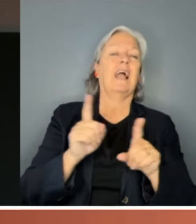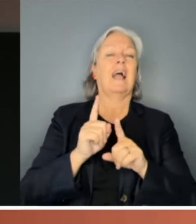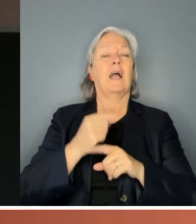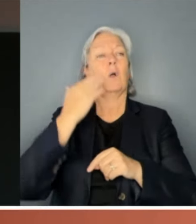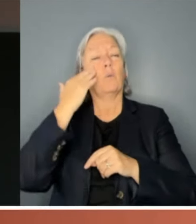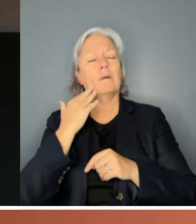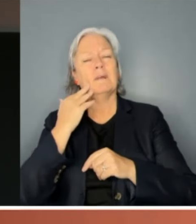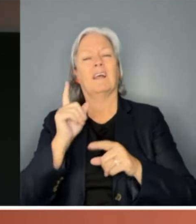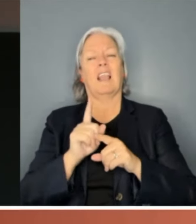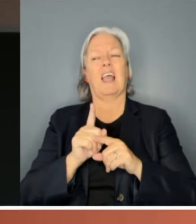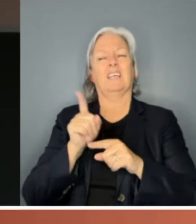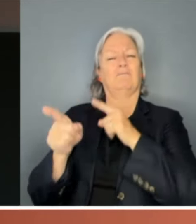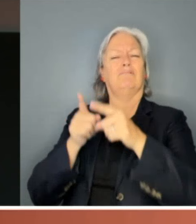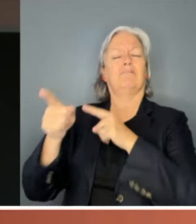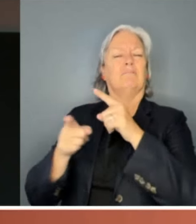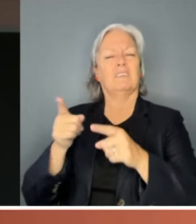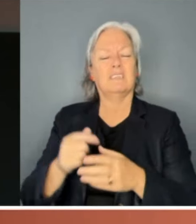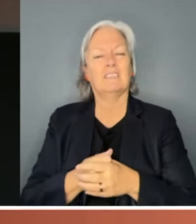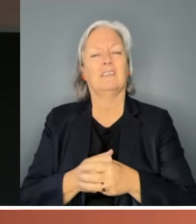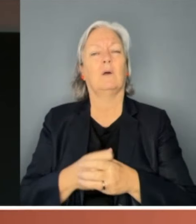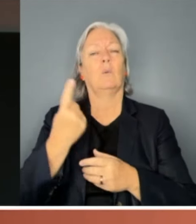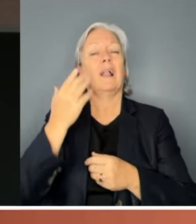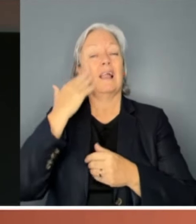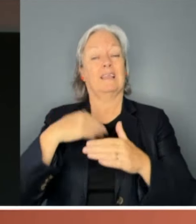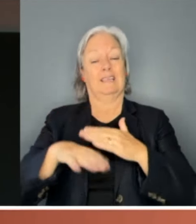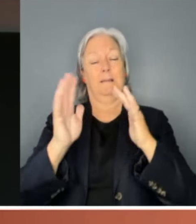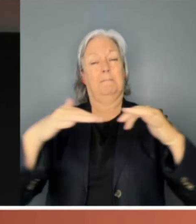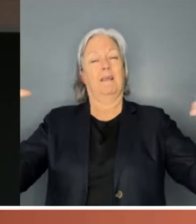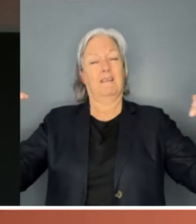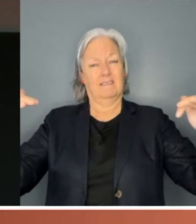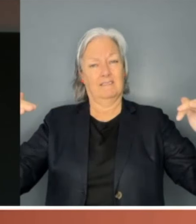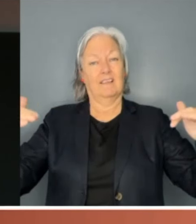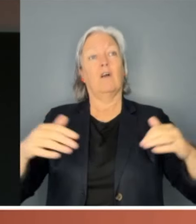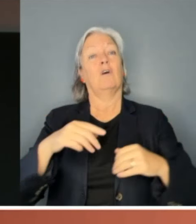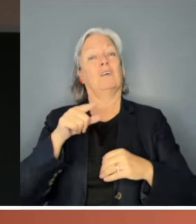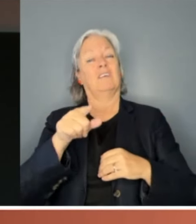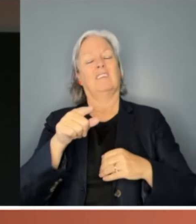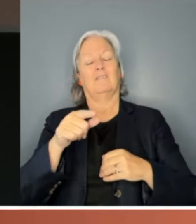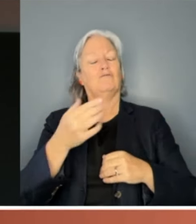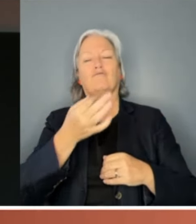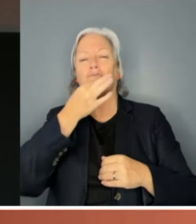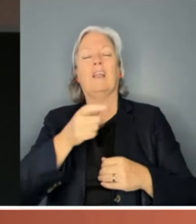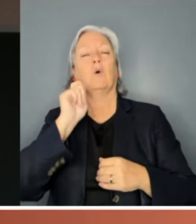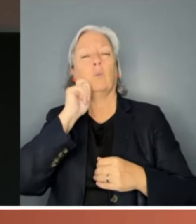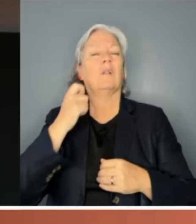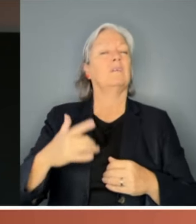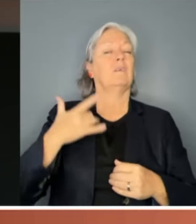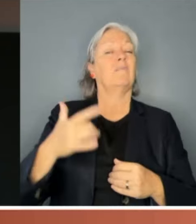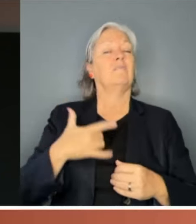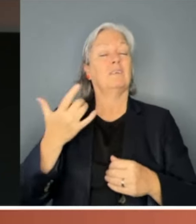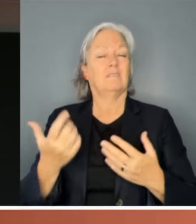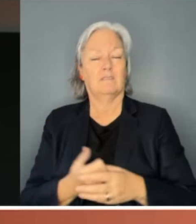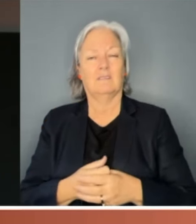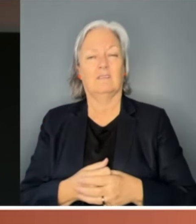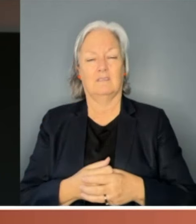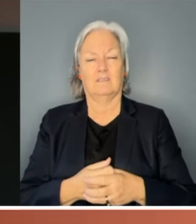A slut-shamed woman in Parliament rarely survives. Unless, of course, you have the metaphorical balls